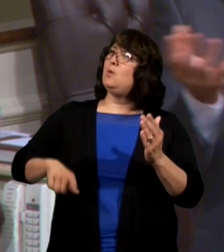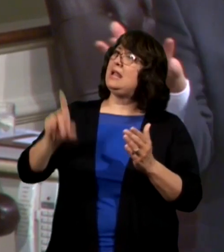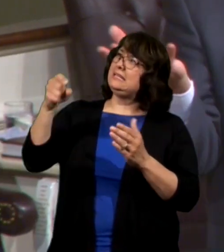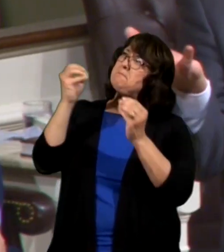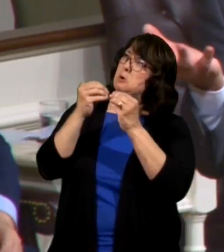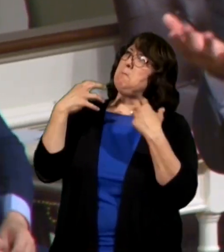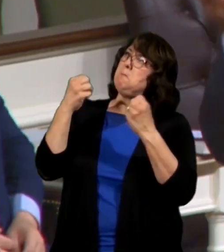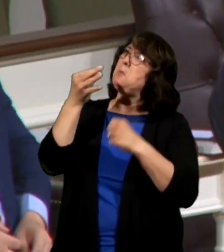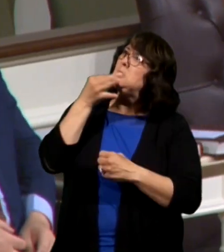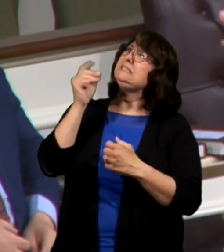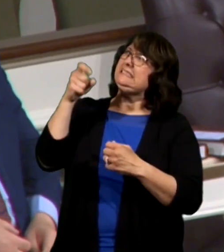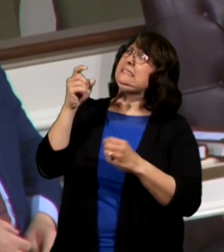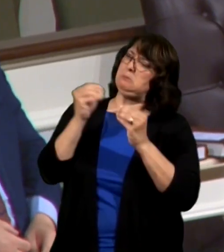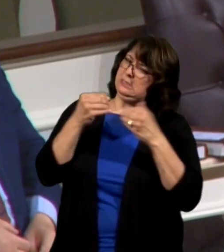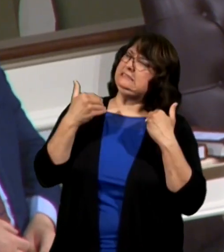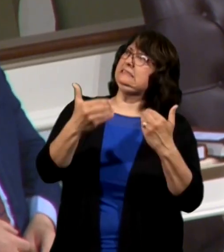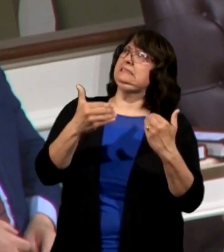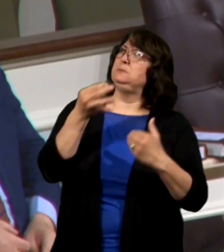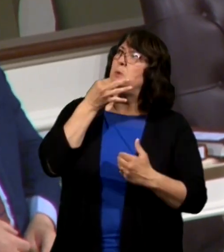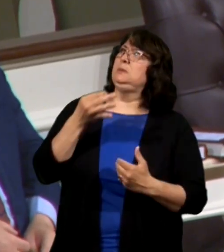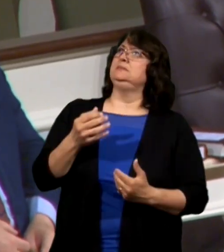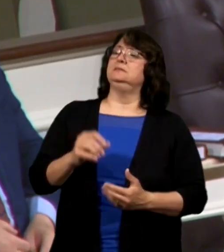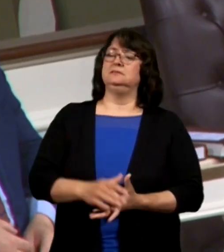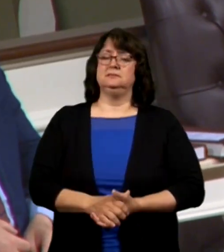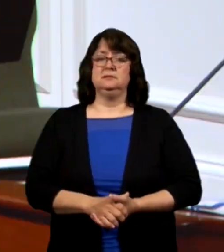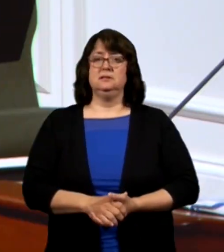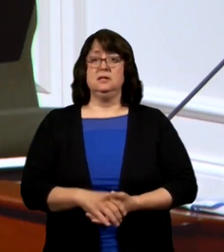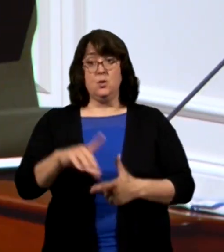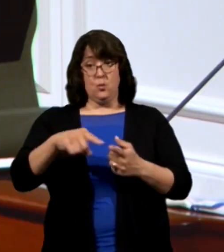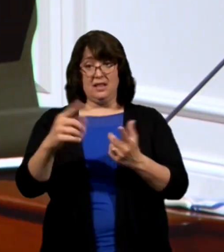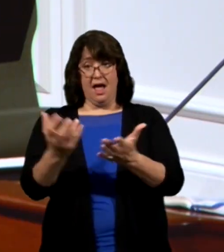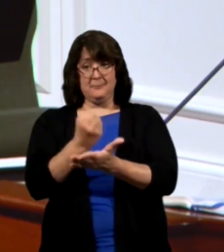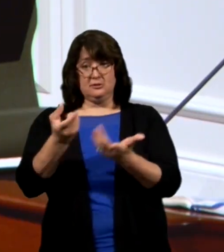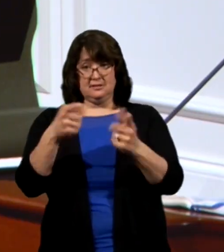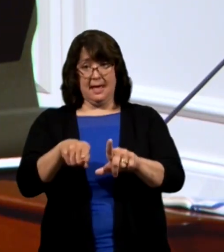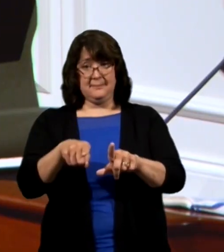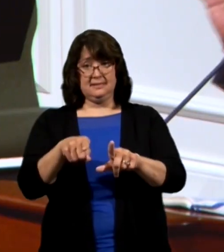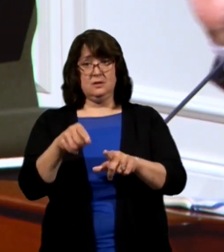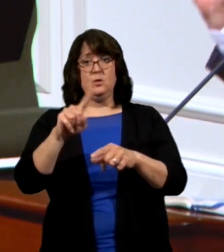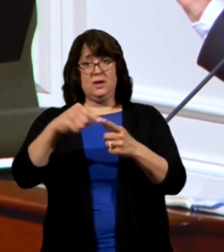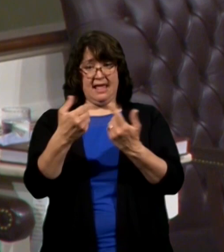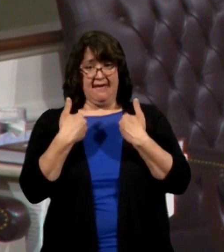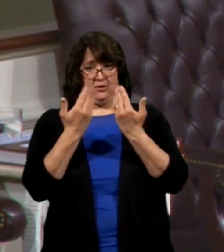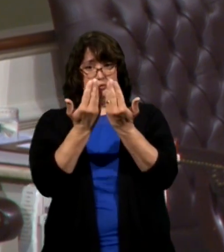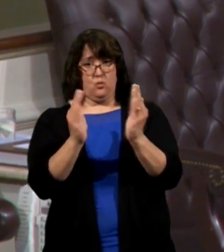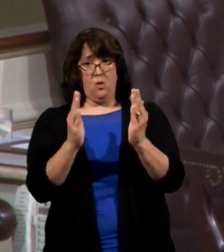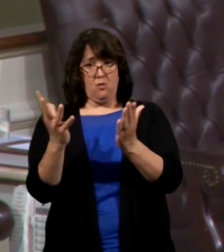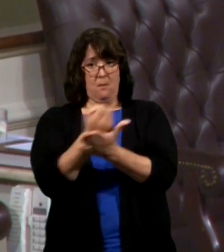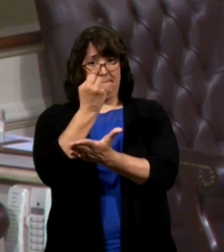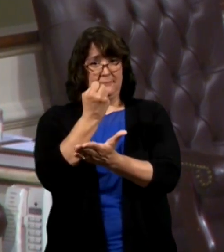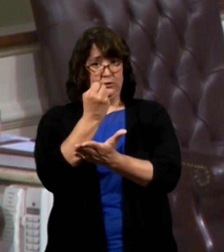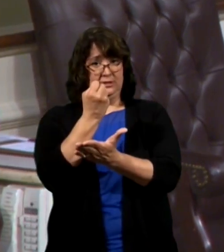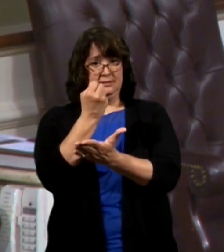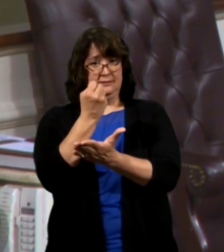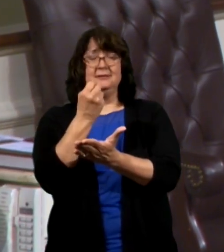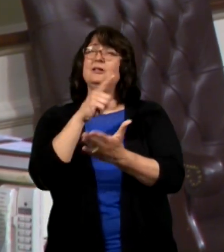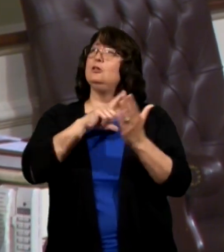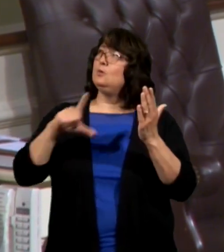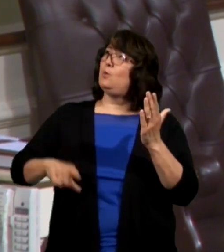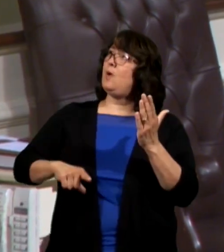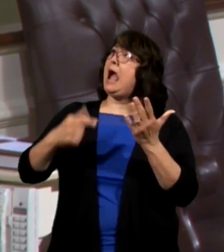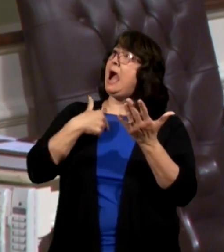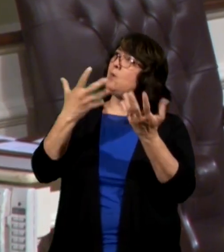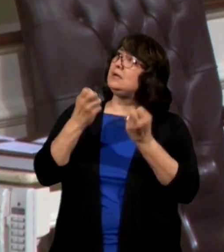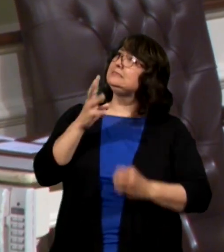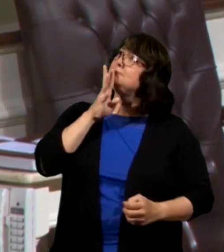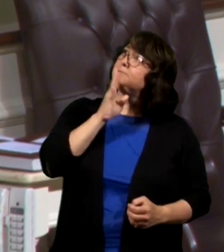boldness boy I need boldness and when those opportunities come when there's a door of utterance Lord I want to